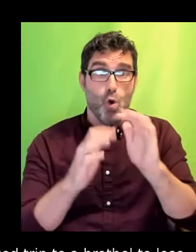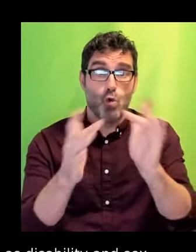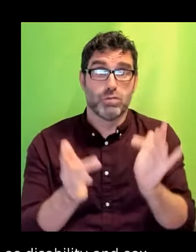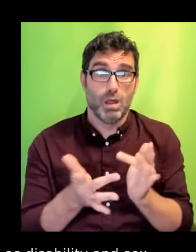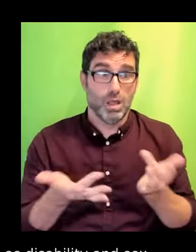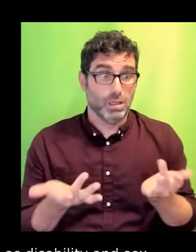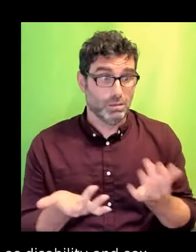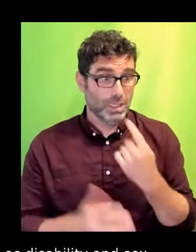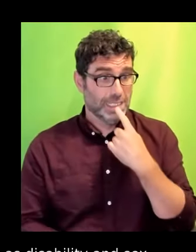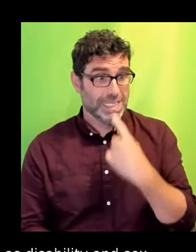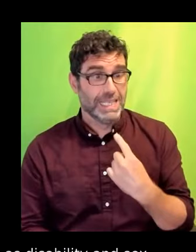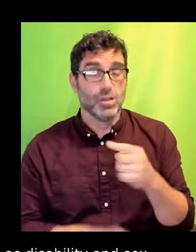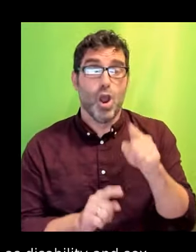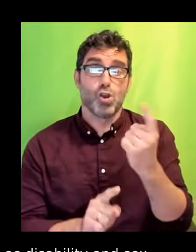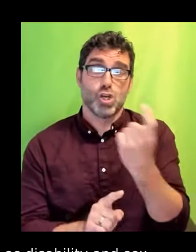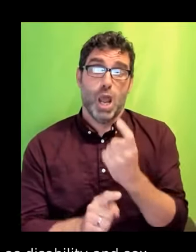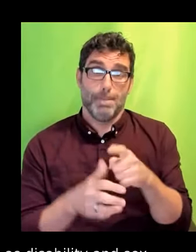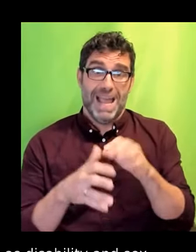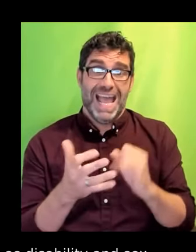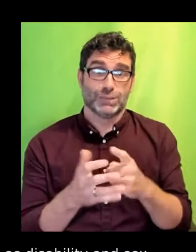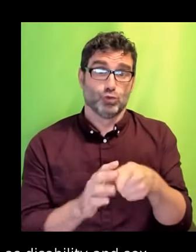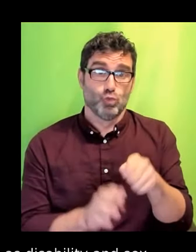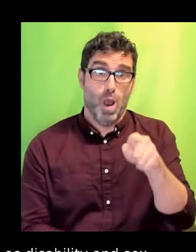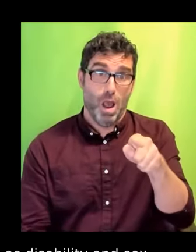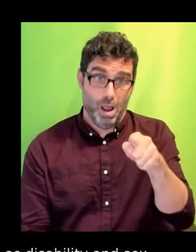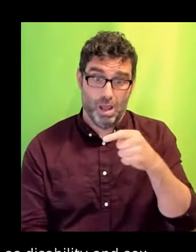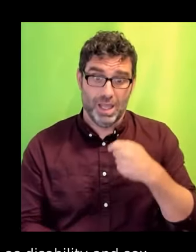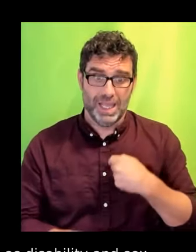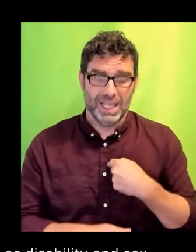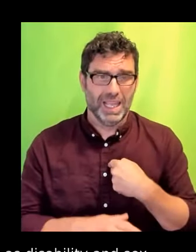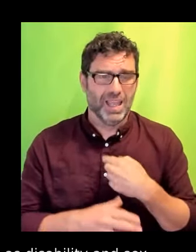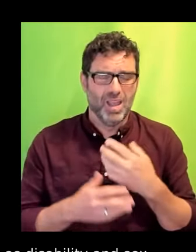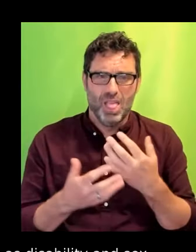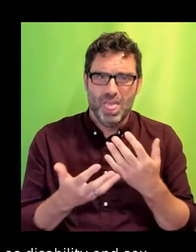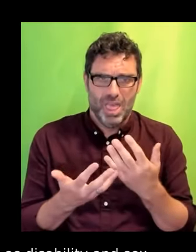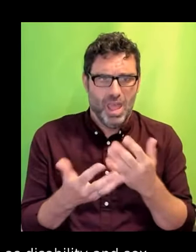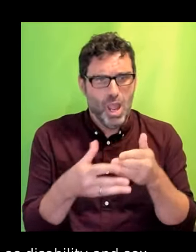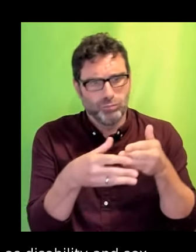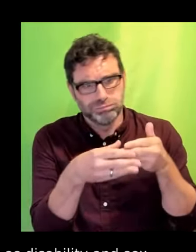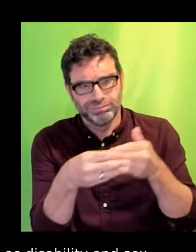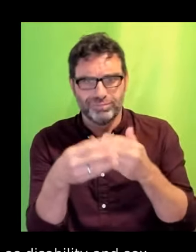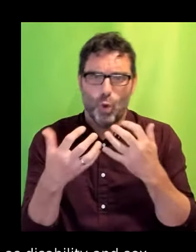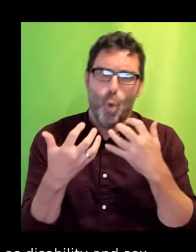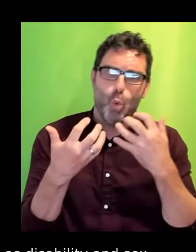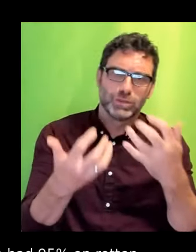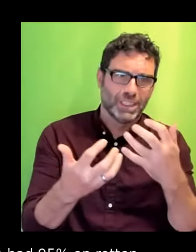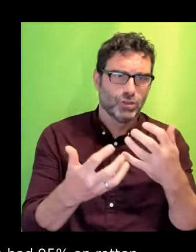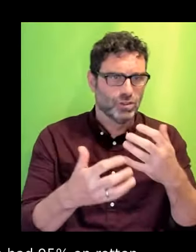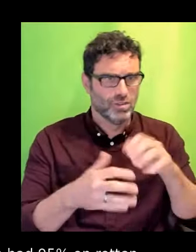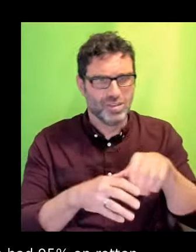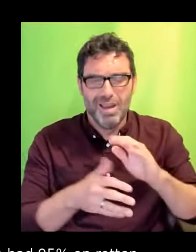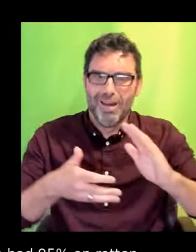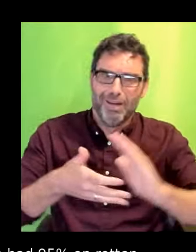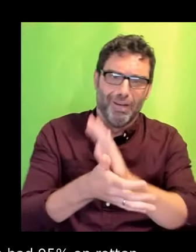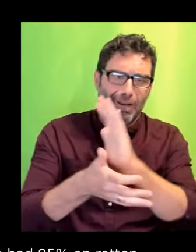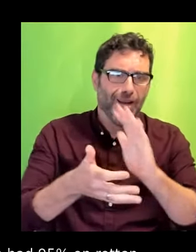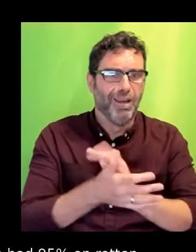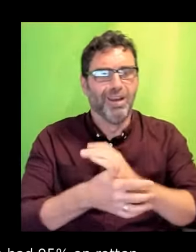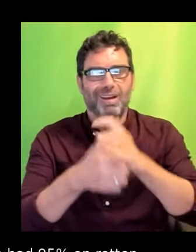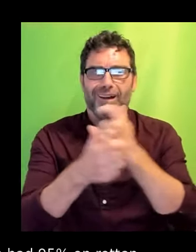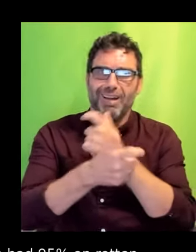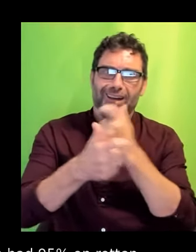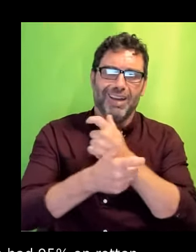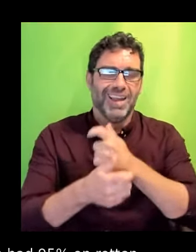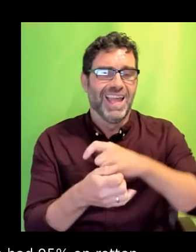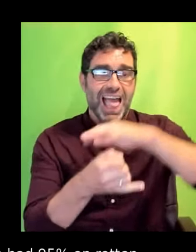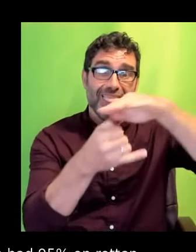heart and humour, taking audiences on a thoroughly entertaining road trip to a crowd-pleasing destination. They were called out